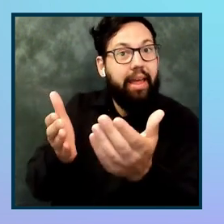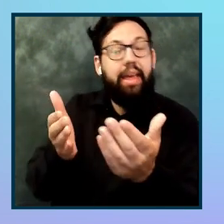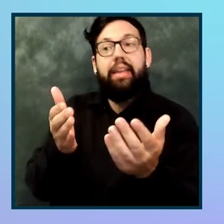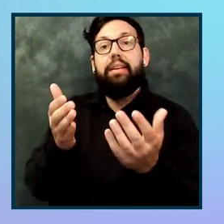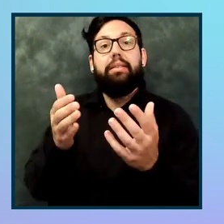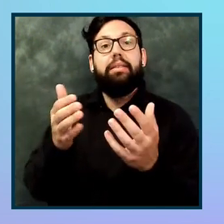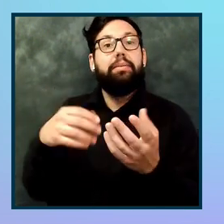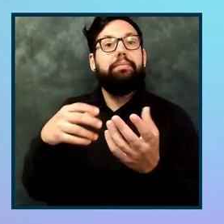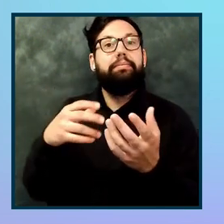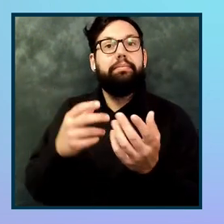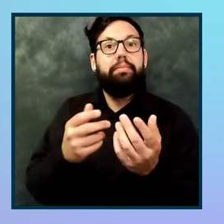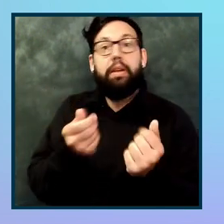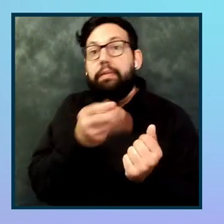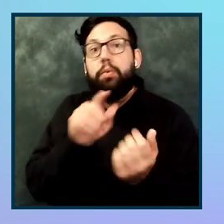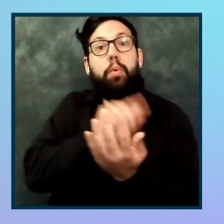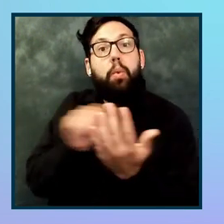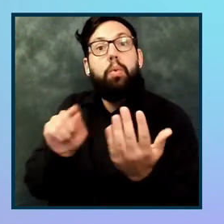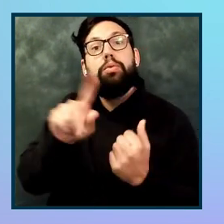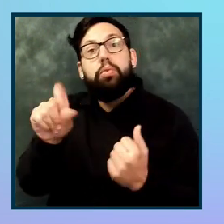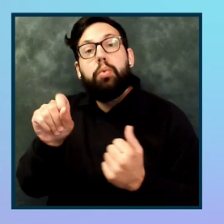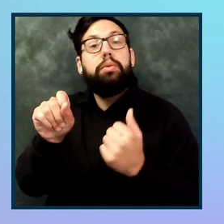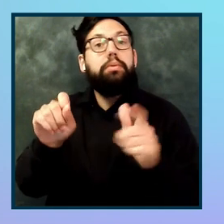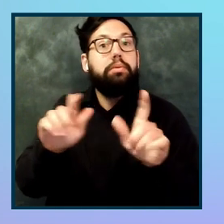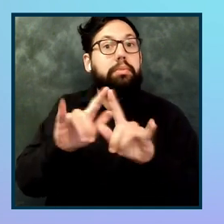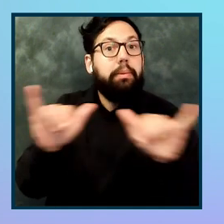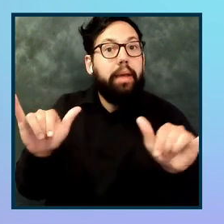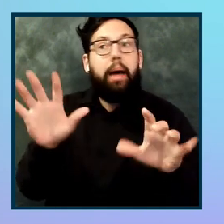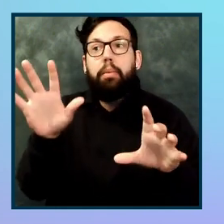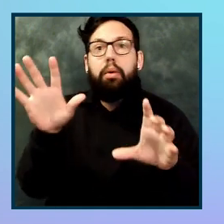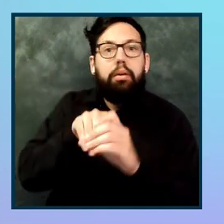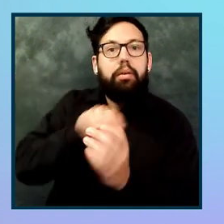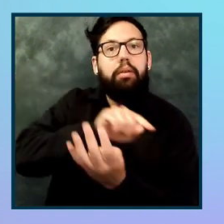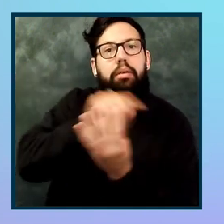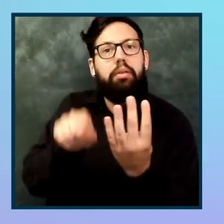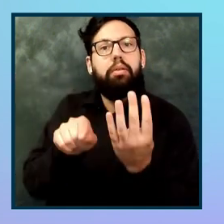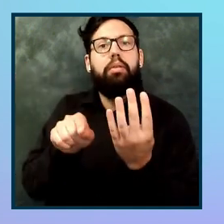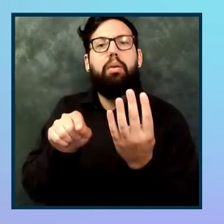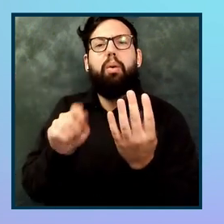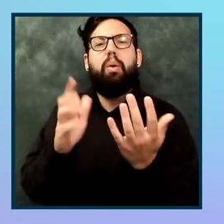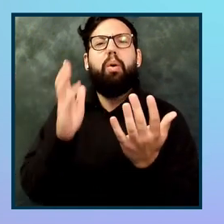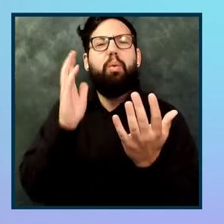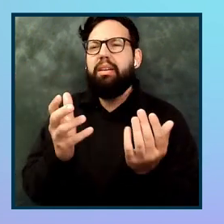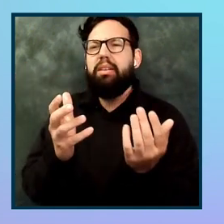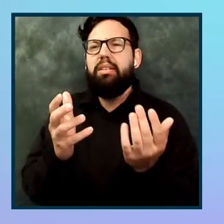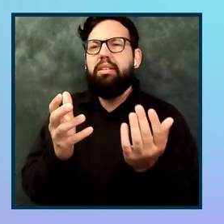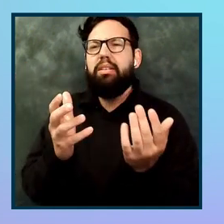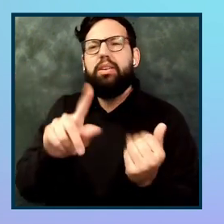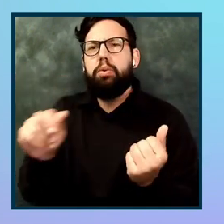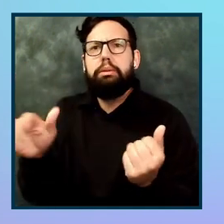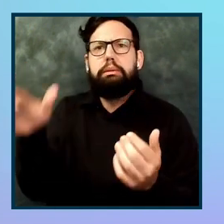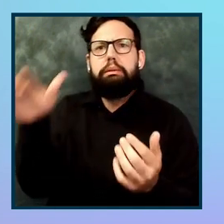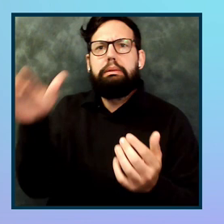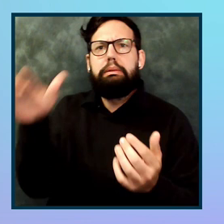of these tools or would they overlap too much and not provide additional value?